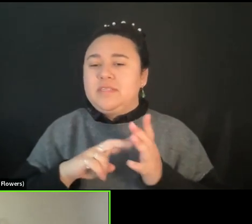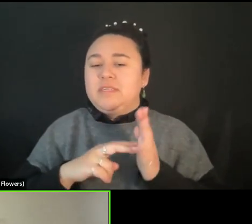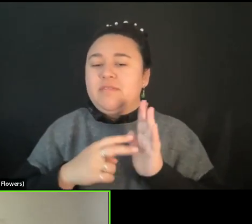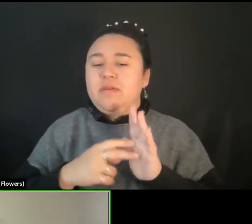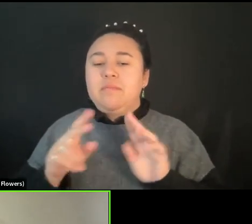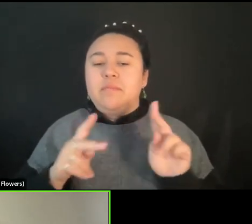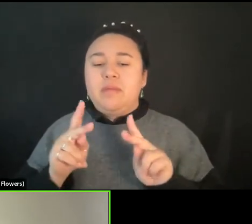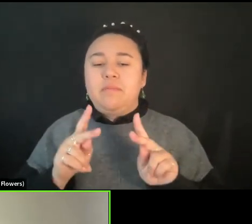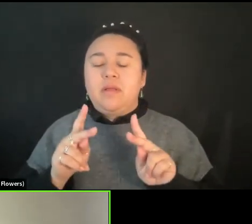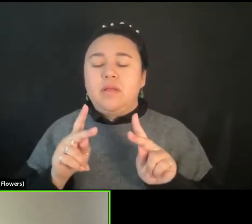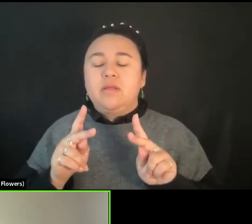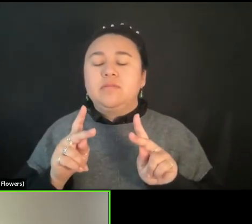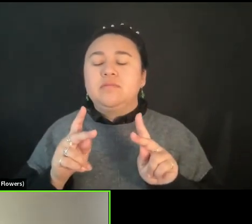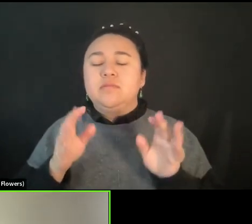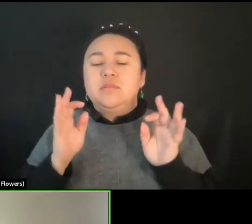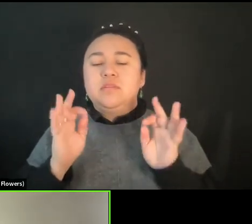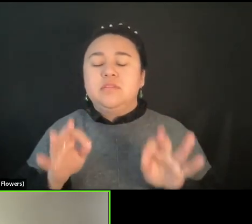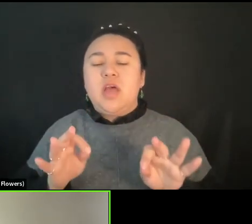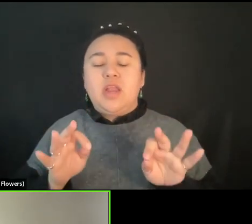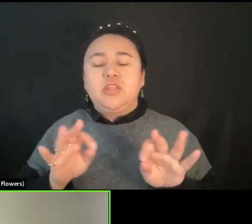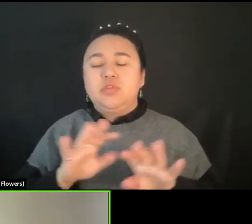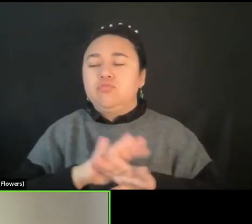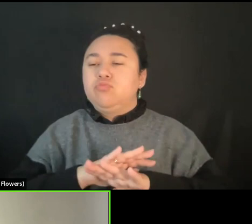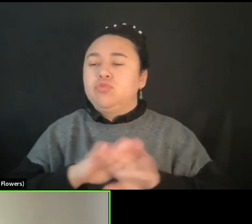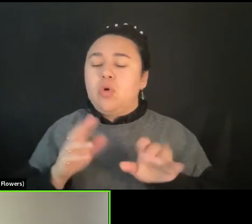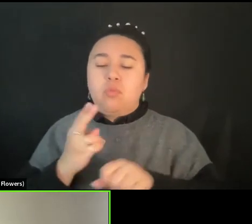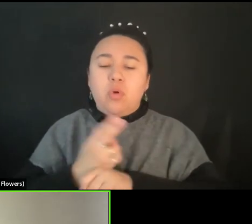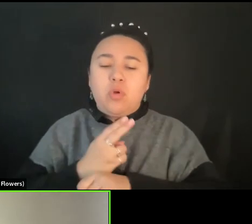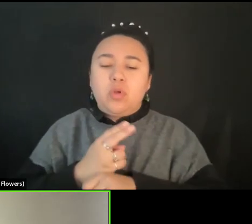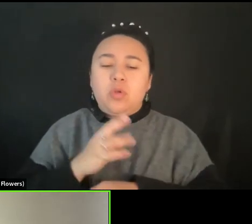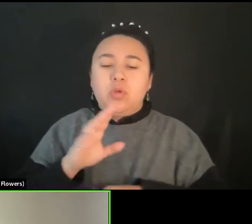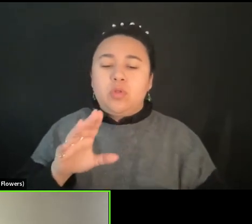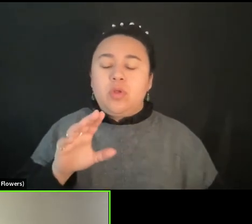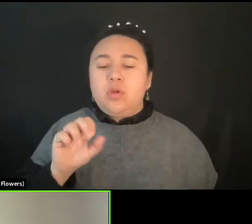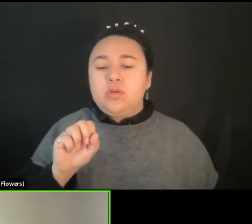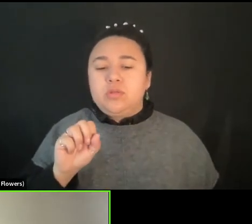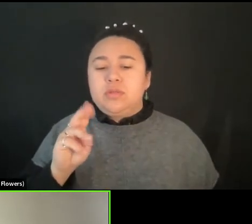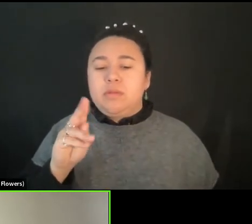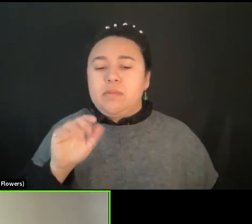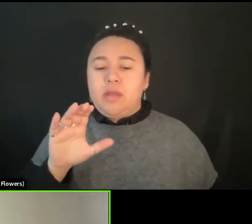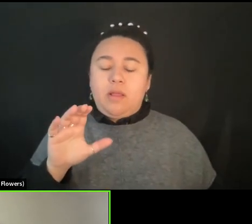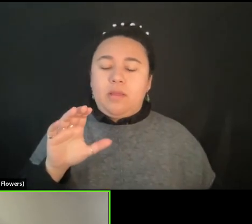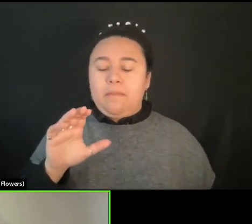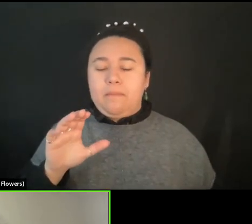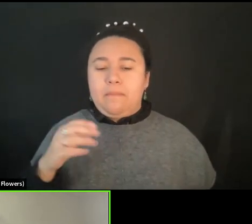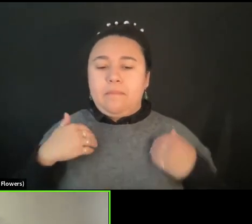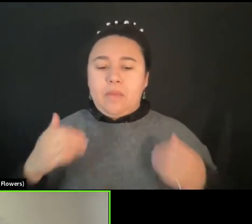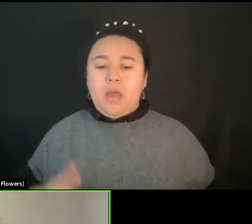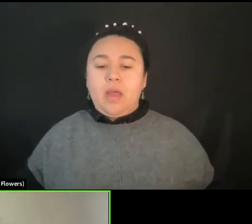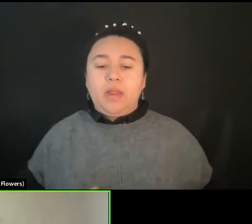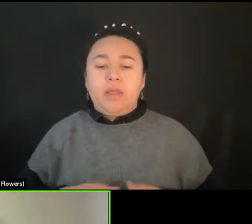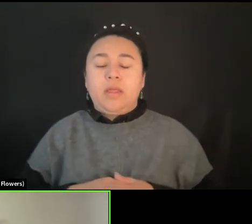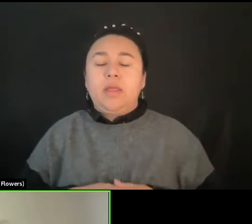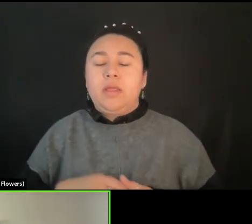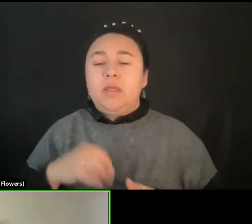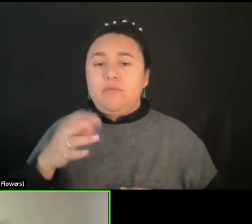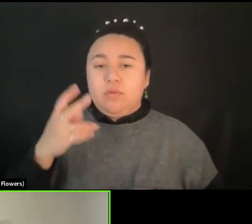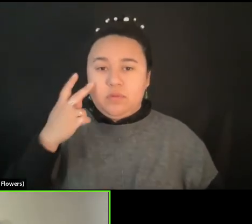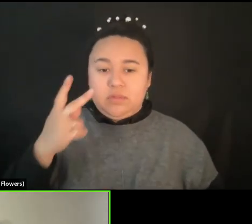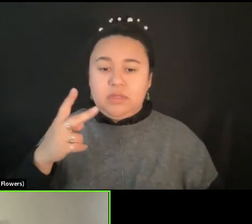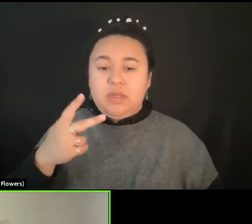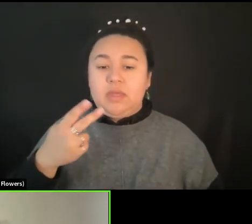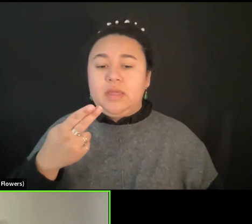semiotic bodies. And if we look at woman hijab and the hijab on the stage, even as a